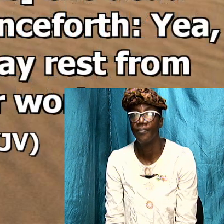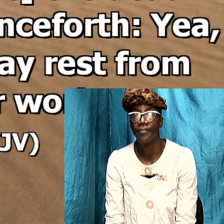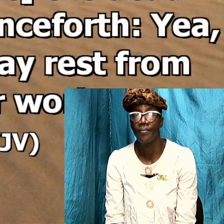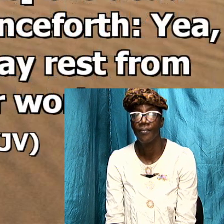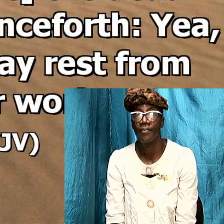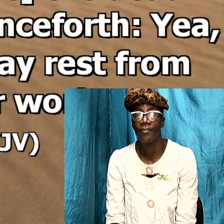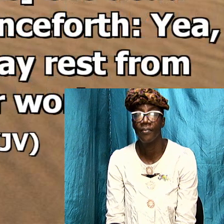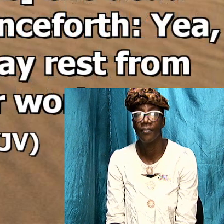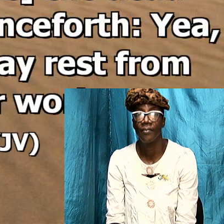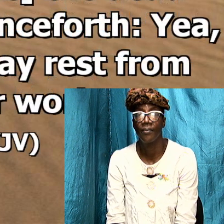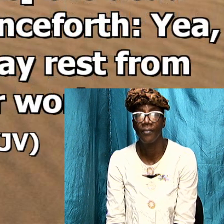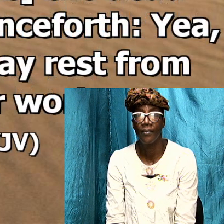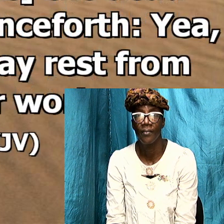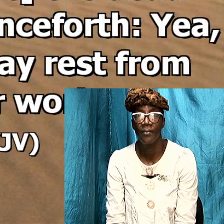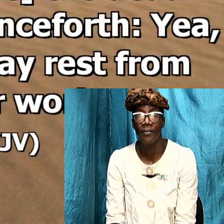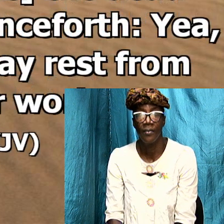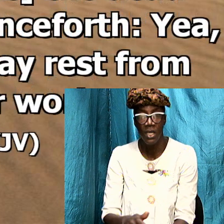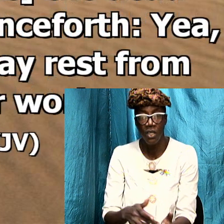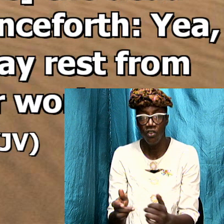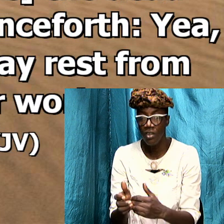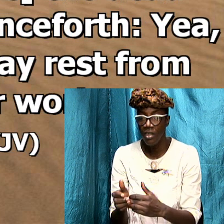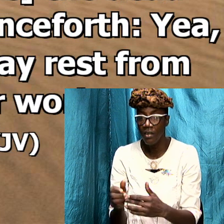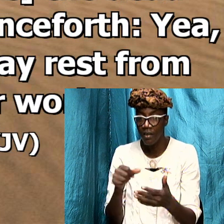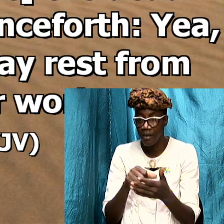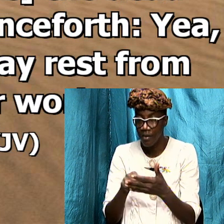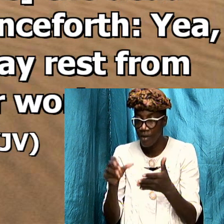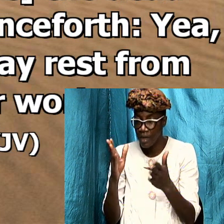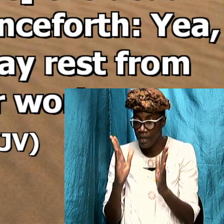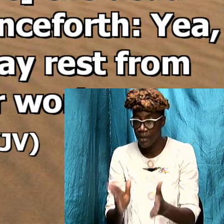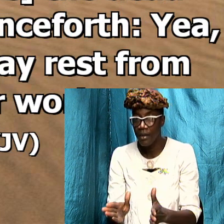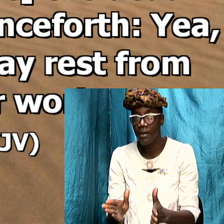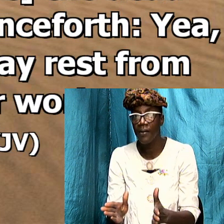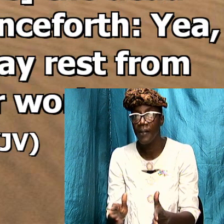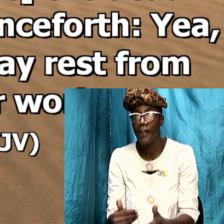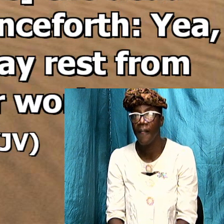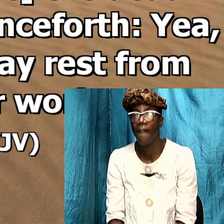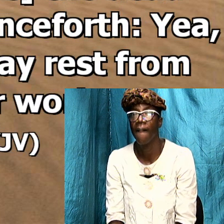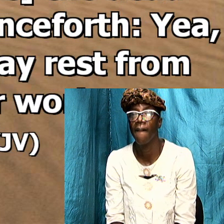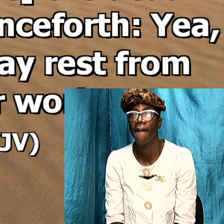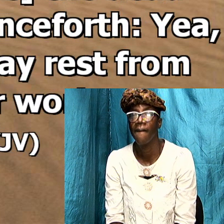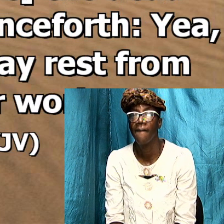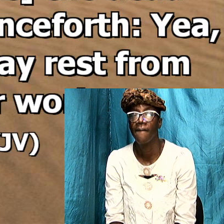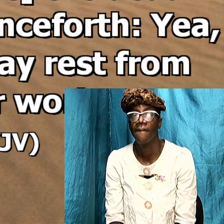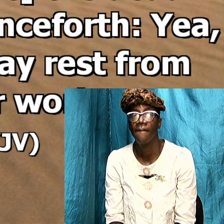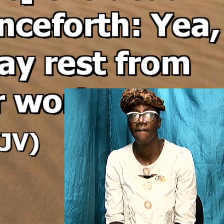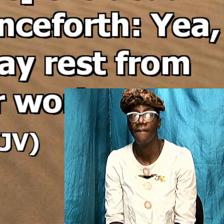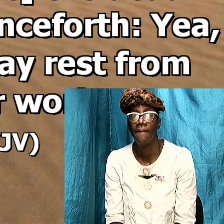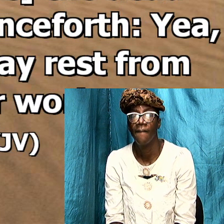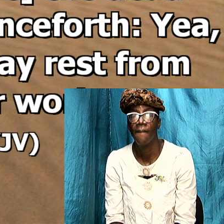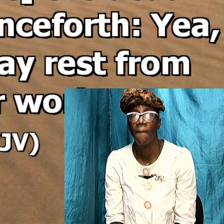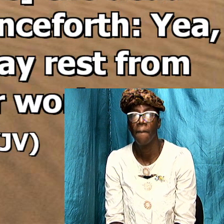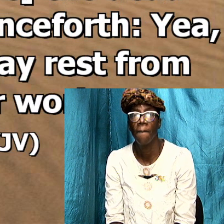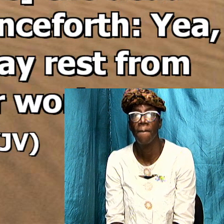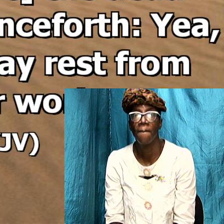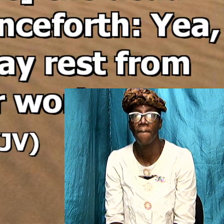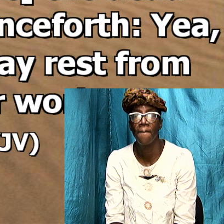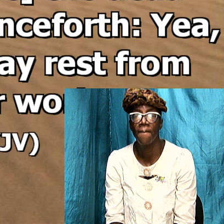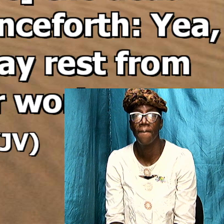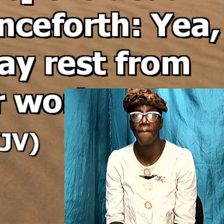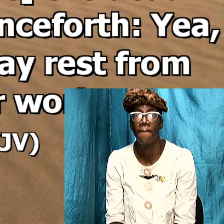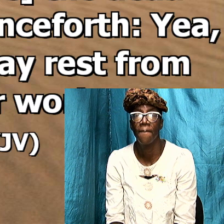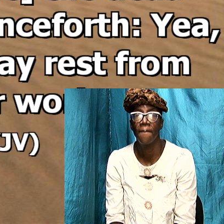Jesus is the author the apostle himself is the scribe